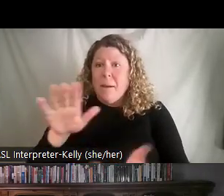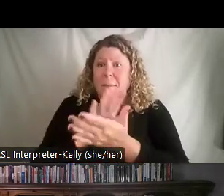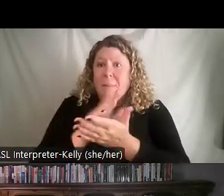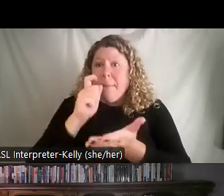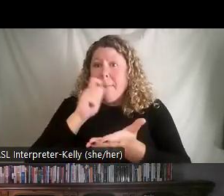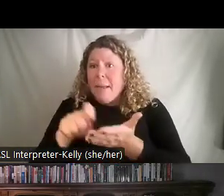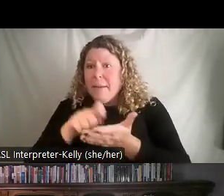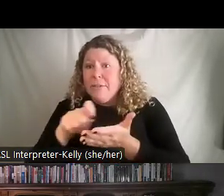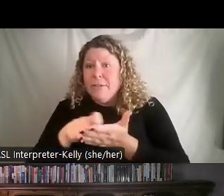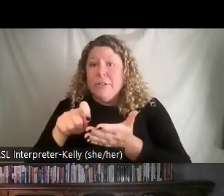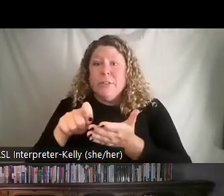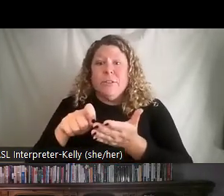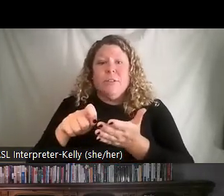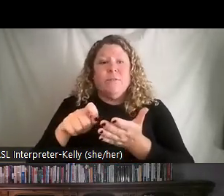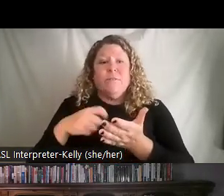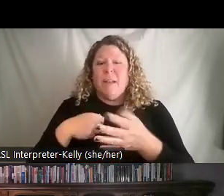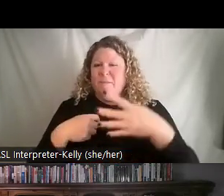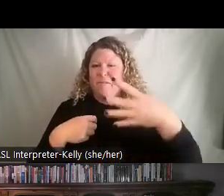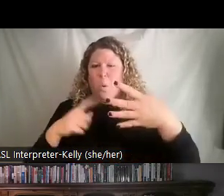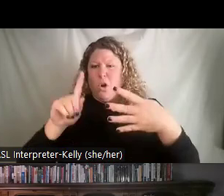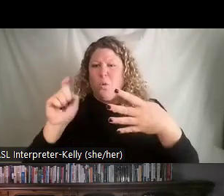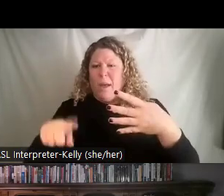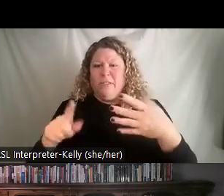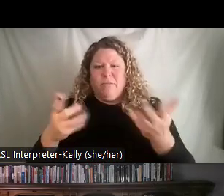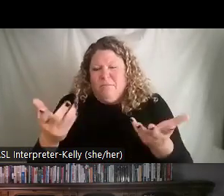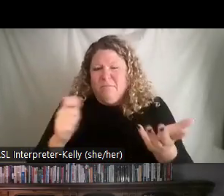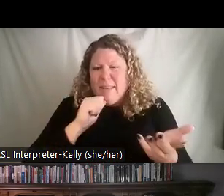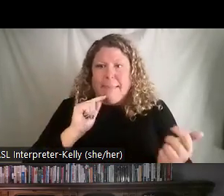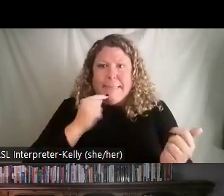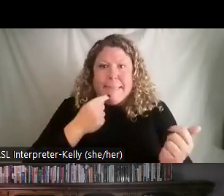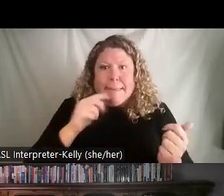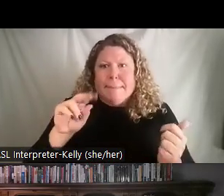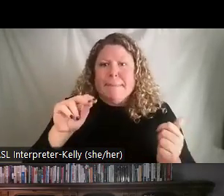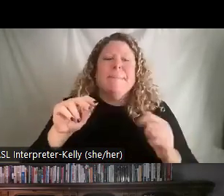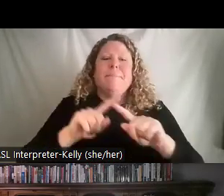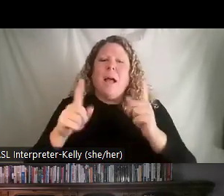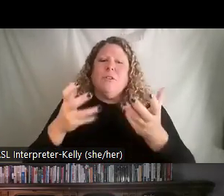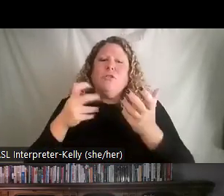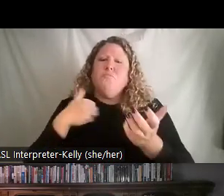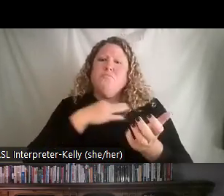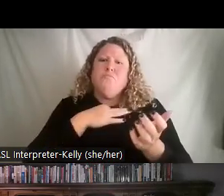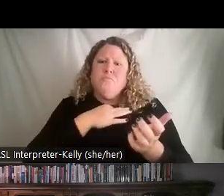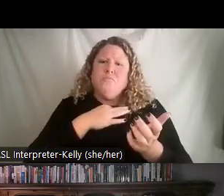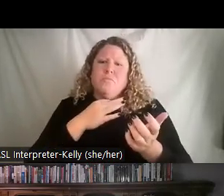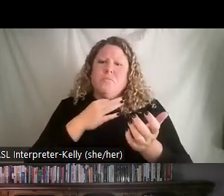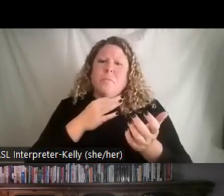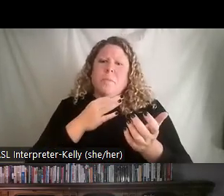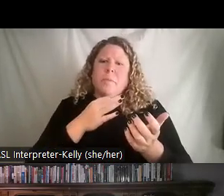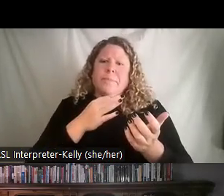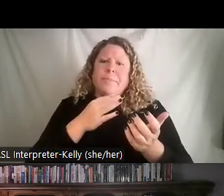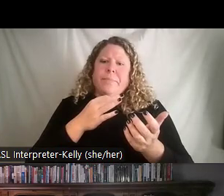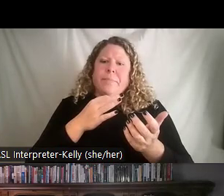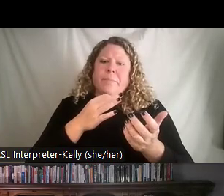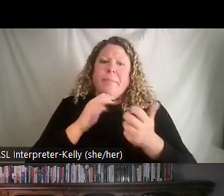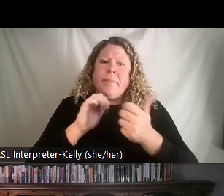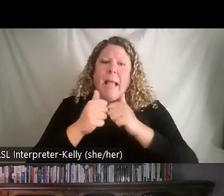and you're going to have four questions, nothing too serious, but I want to go ahead and get an idea about how you're showing